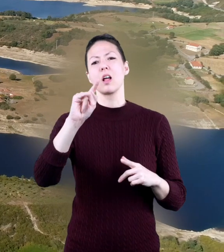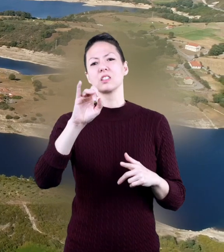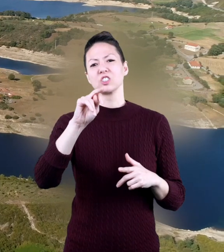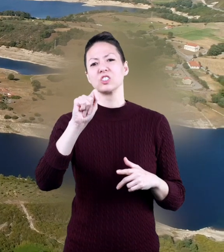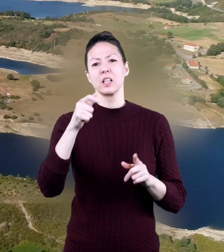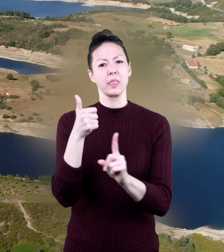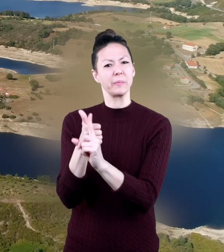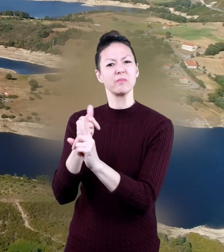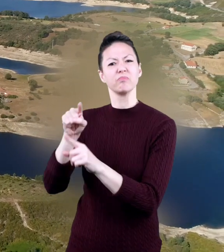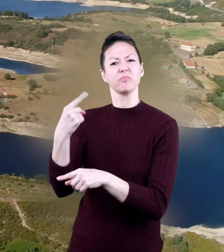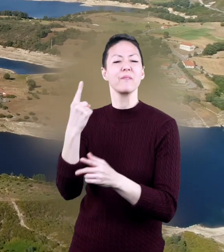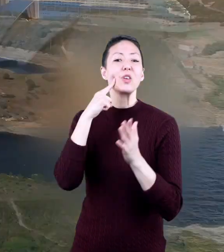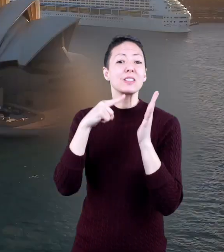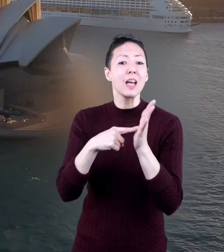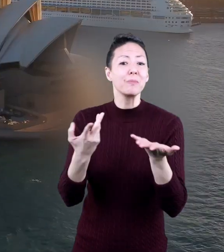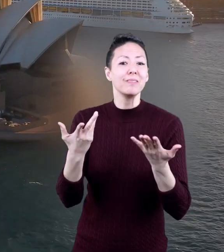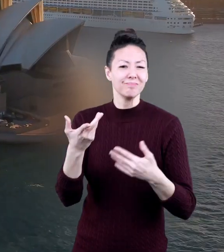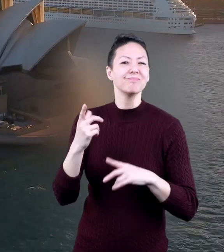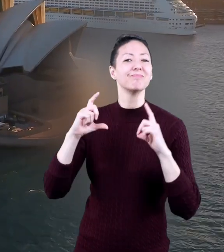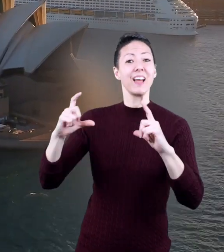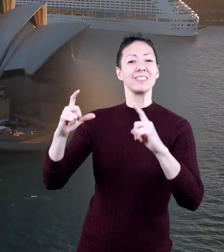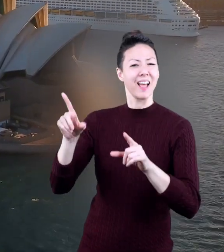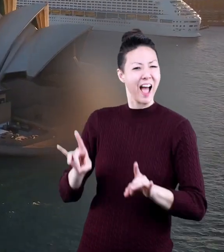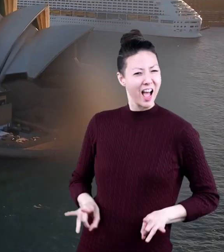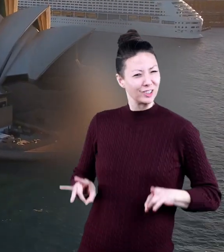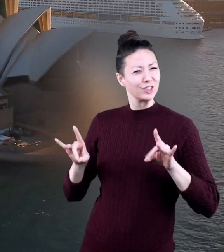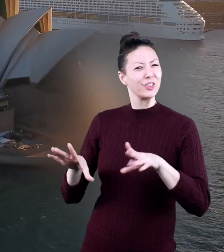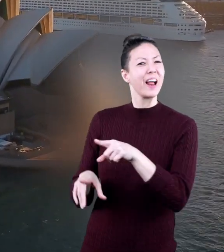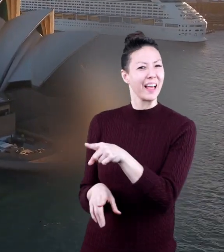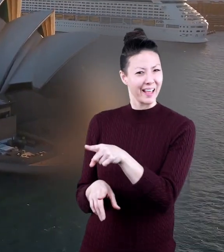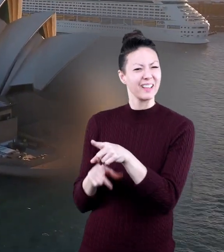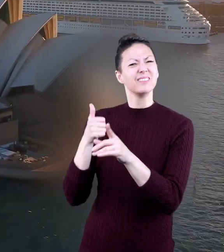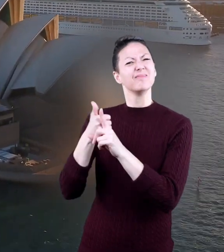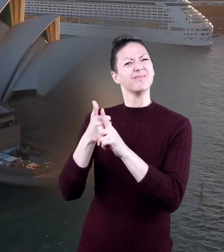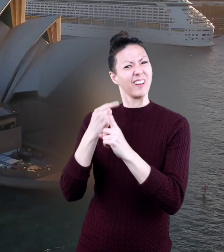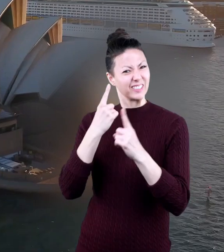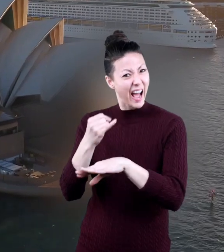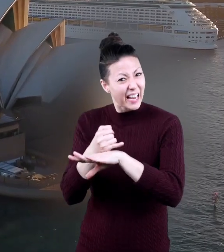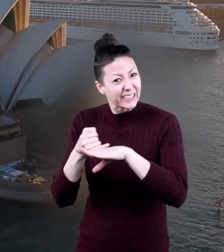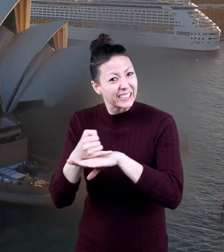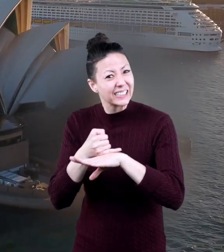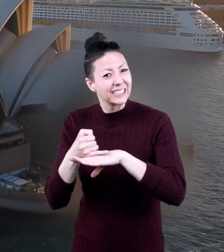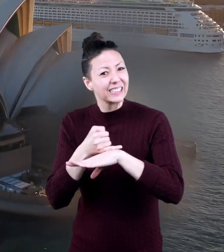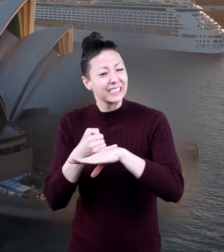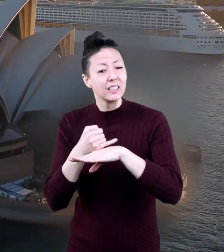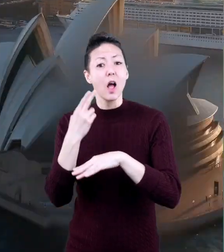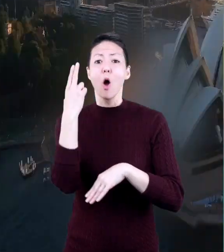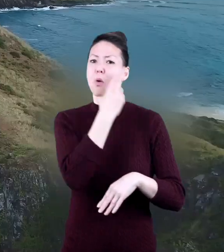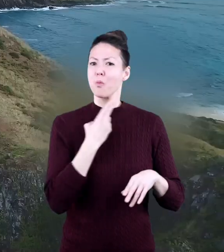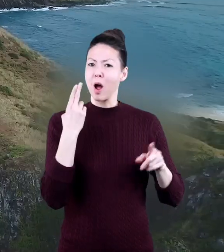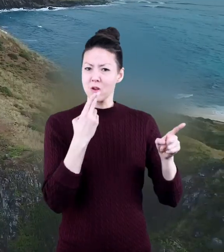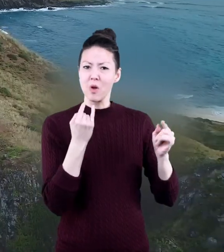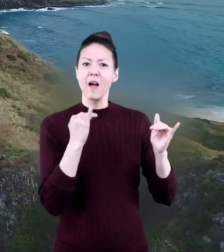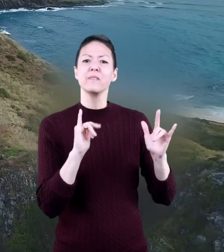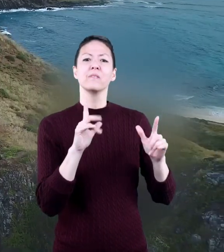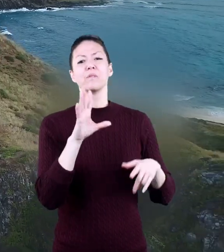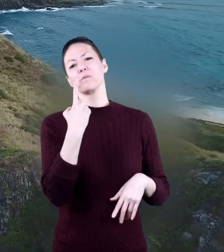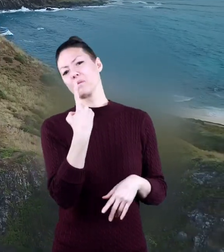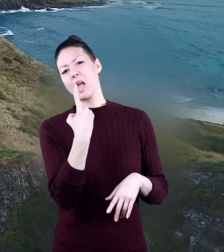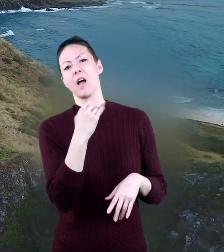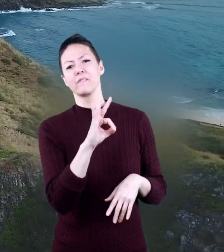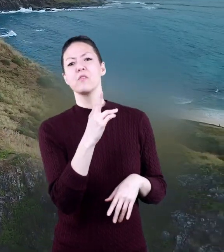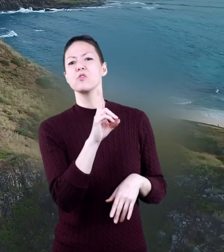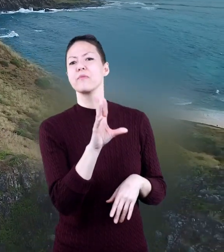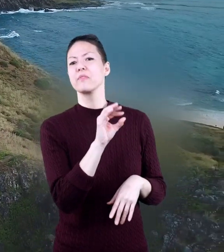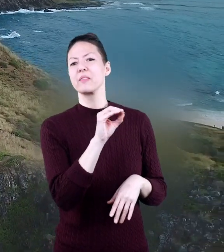themselves. For instance, the continent of Australia is an island. Hawaii is one